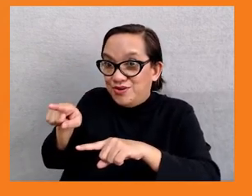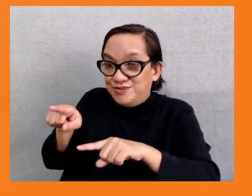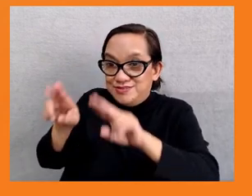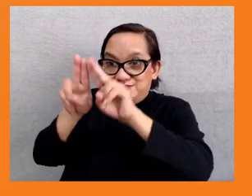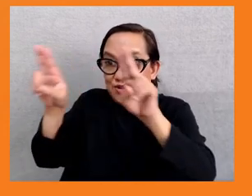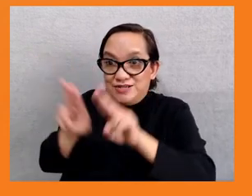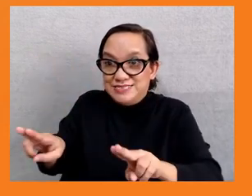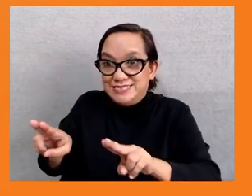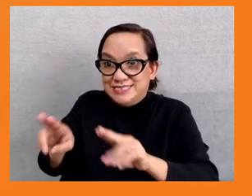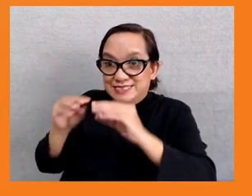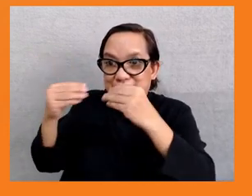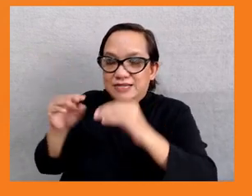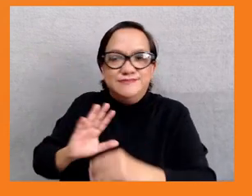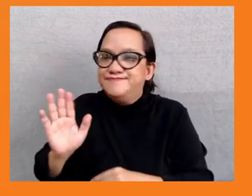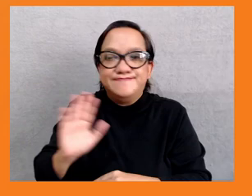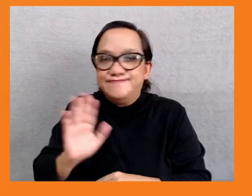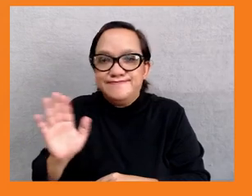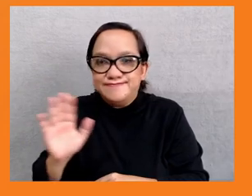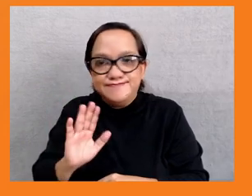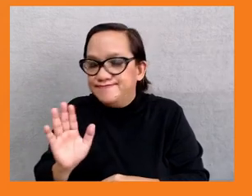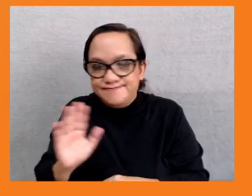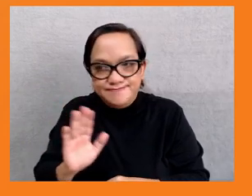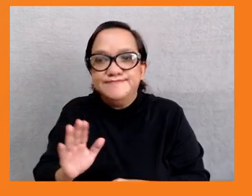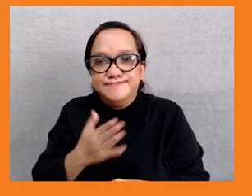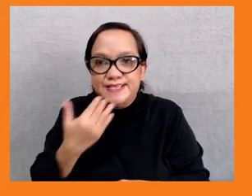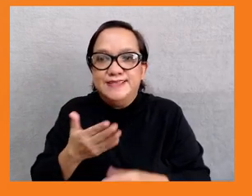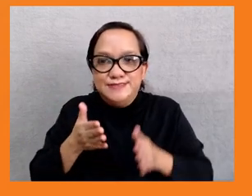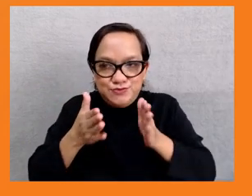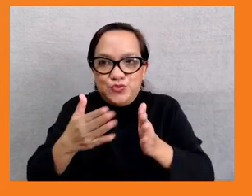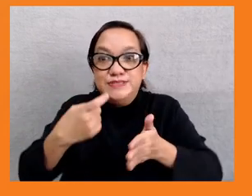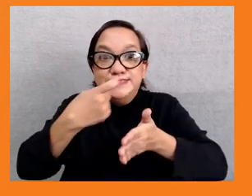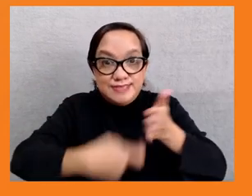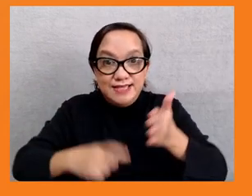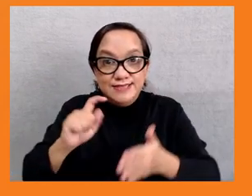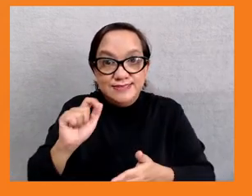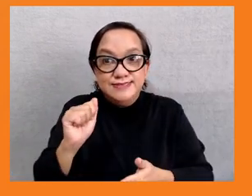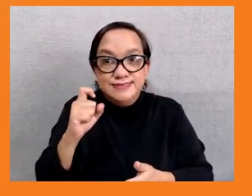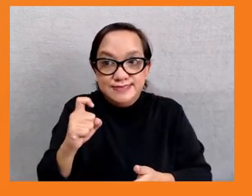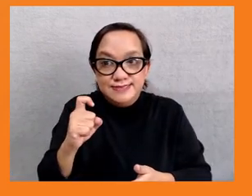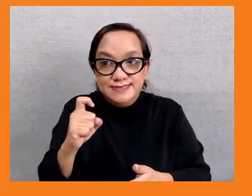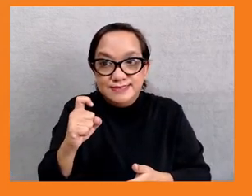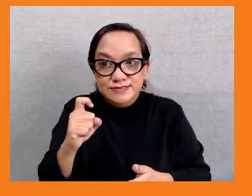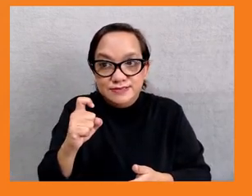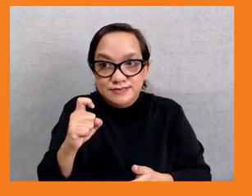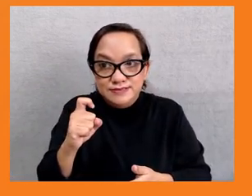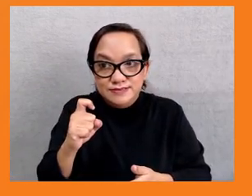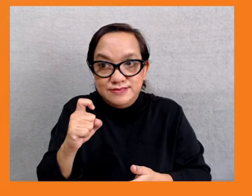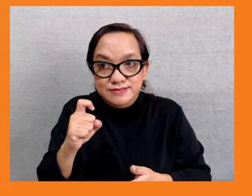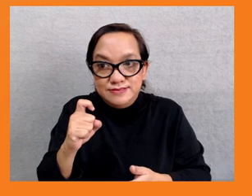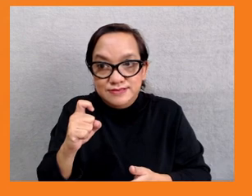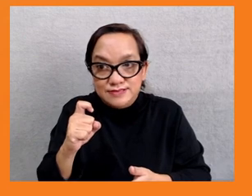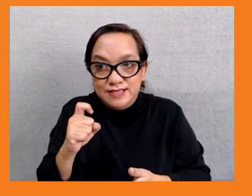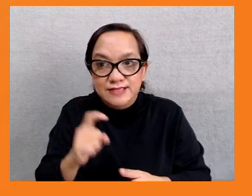the rising global interest rates. Just, I mean, inequity and inequality, I suppose